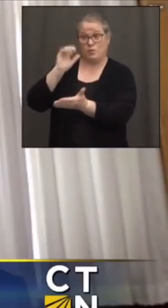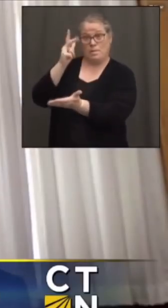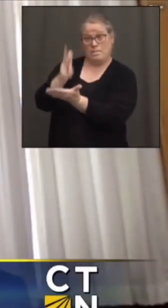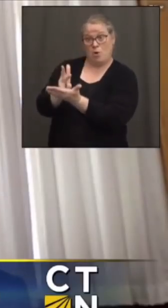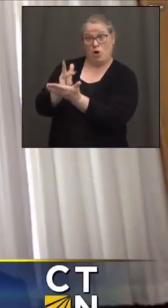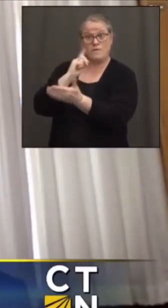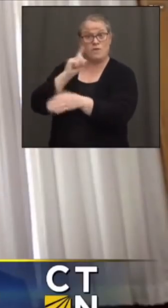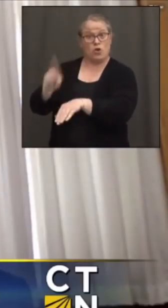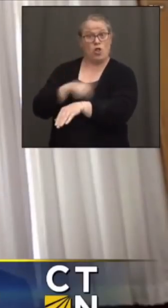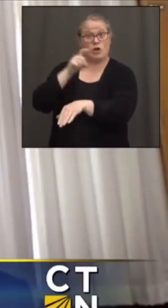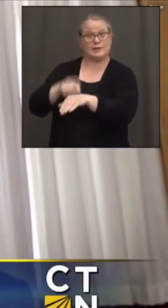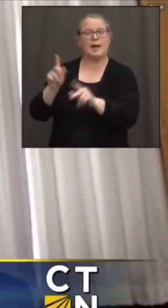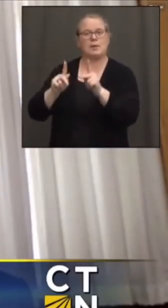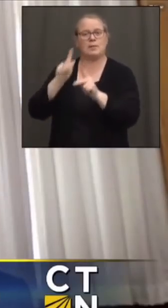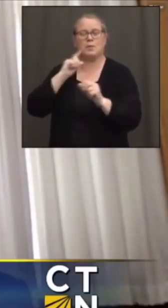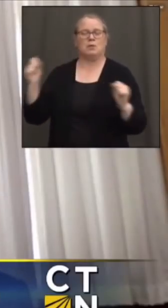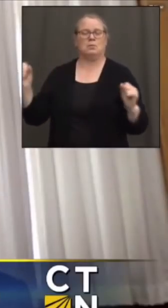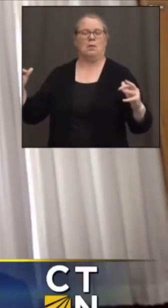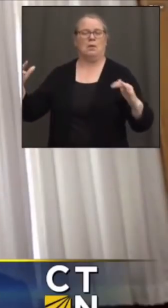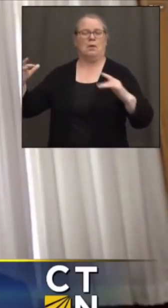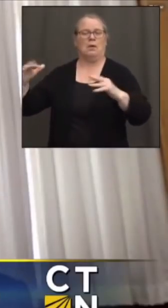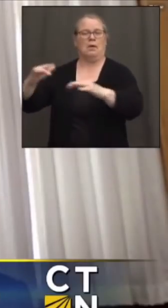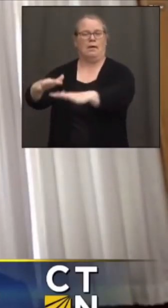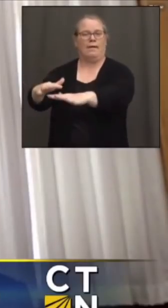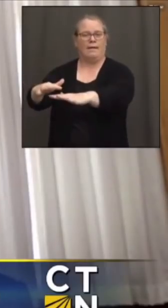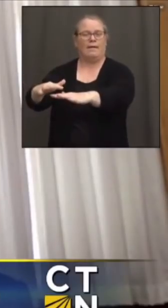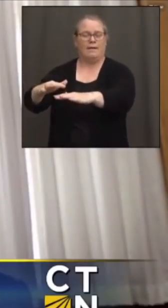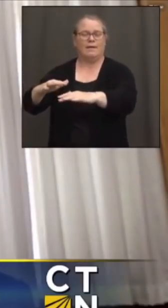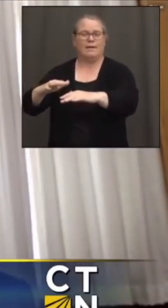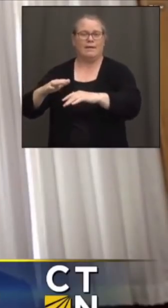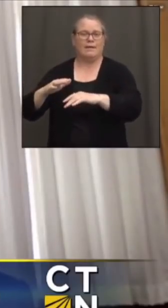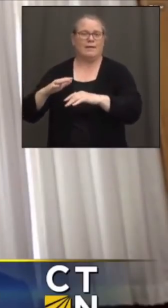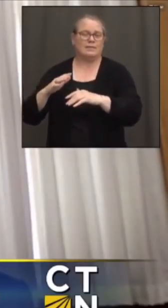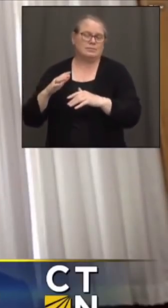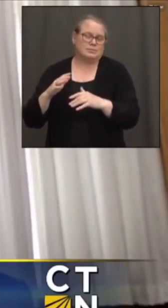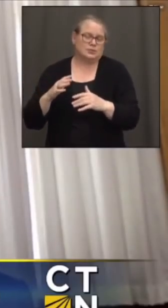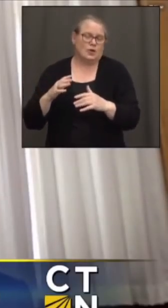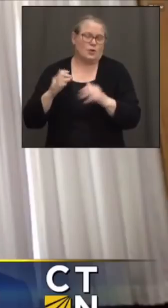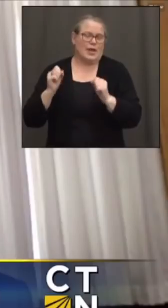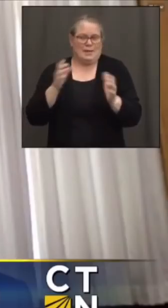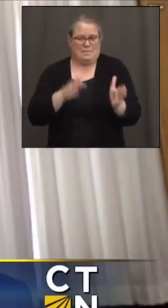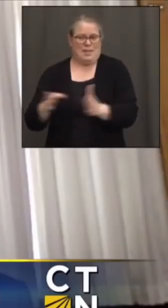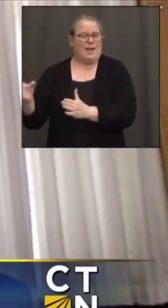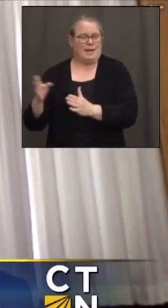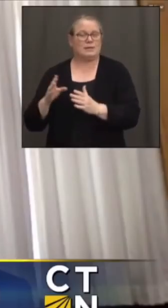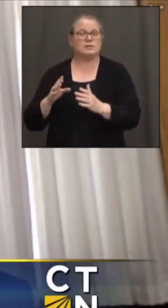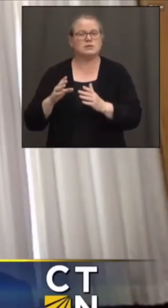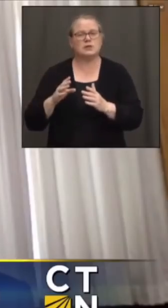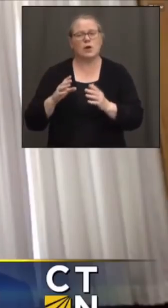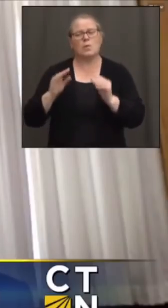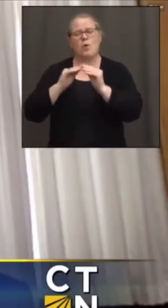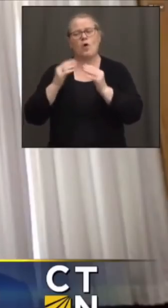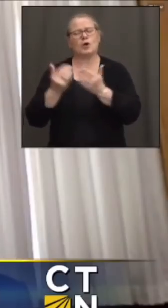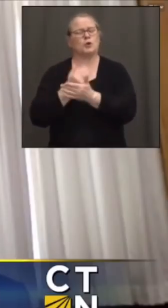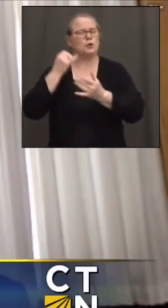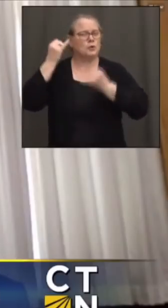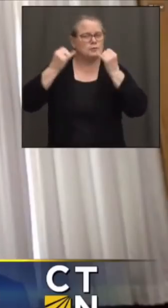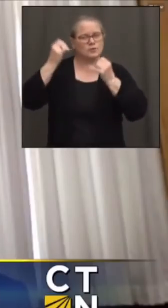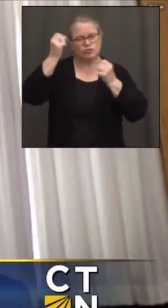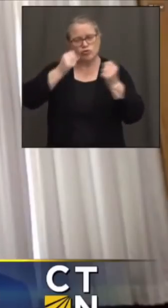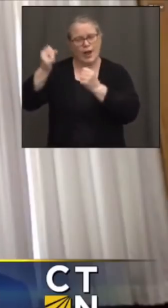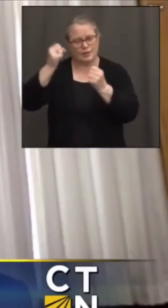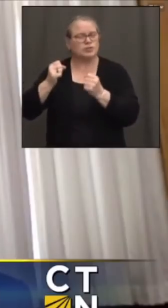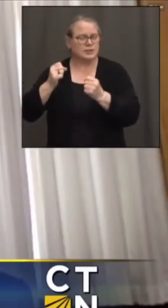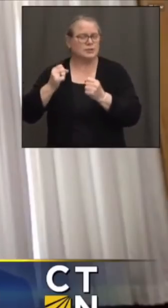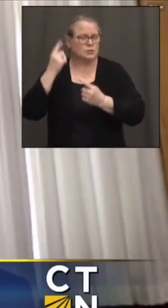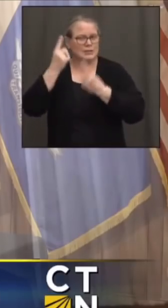longer period of time, people become aware that they're going to be there. They can plan around that. So there's a bunch of different strategies we're looking to continue to maximize that